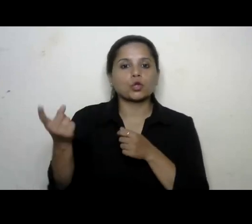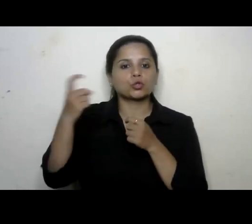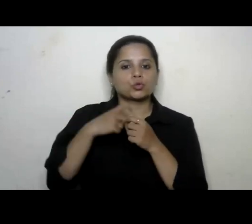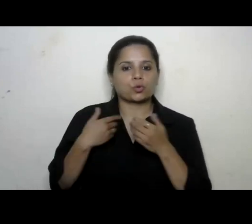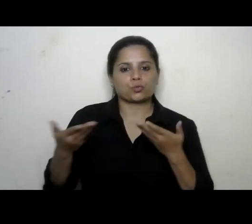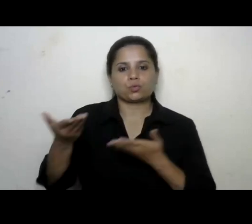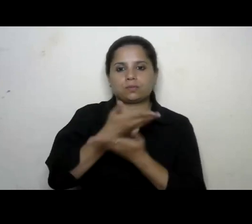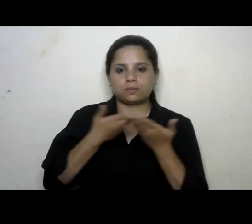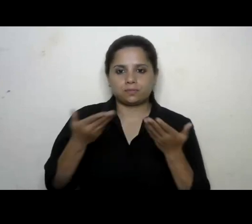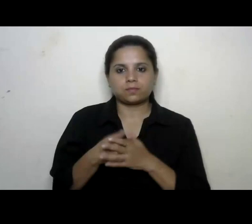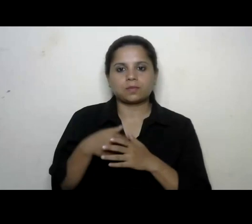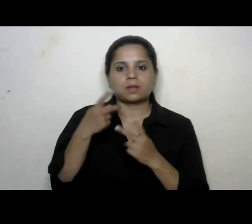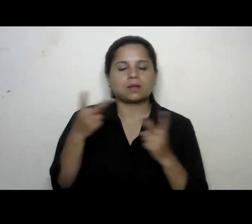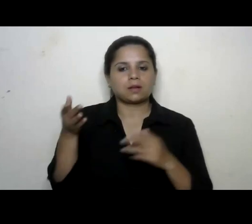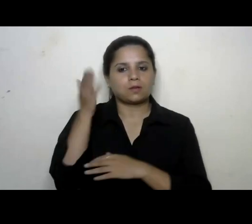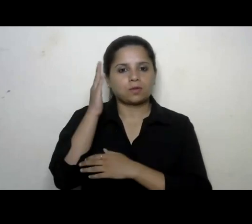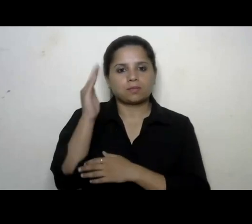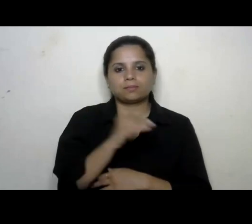to present this webinar